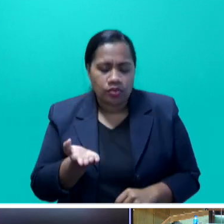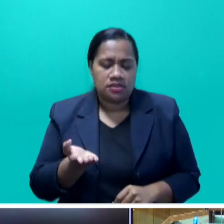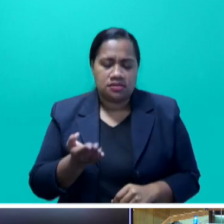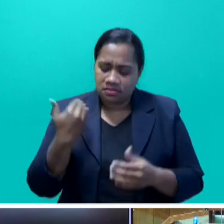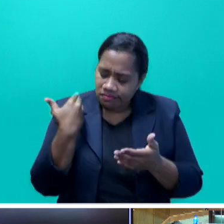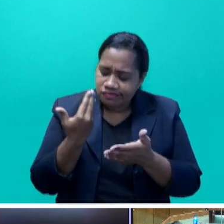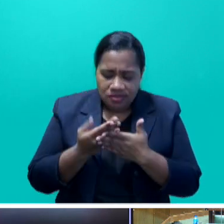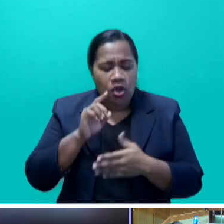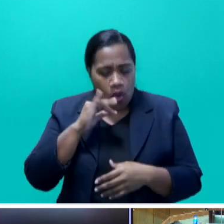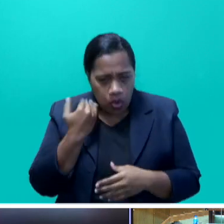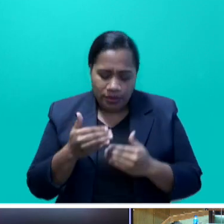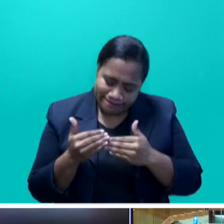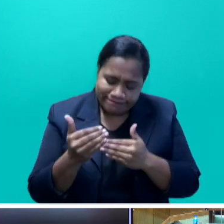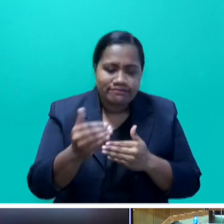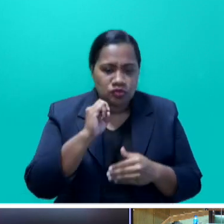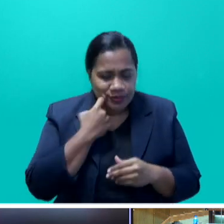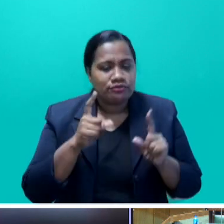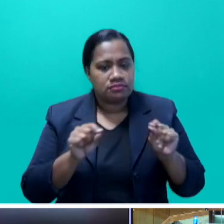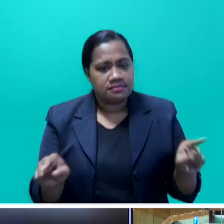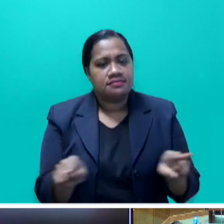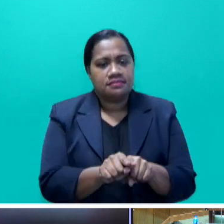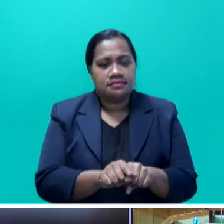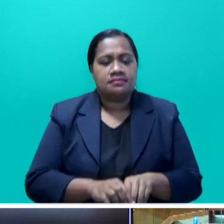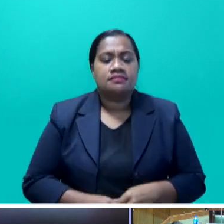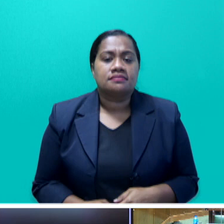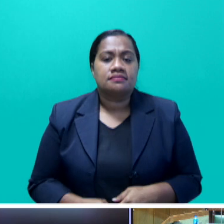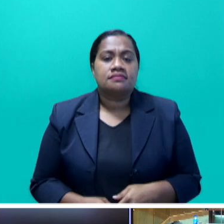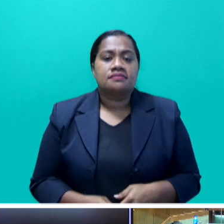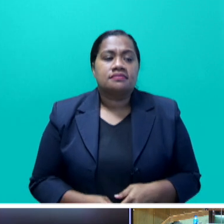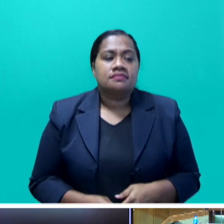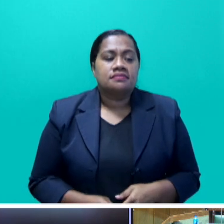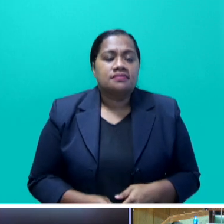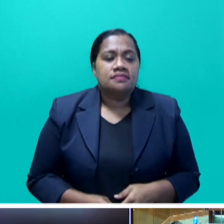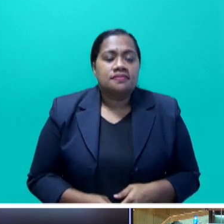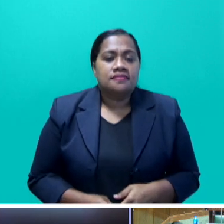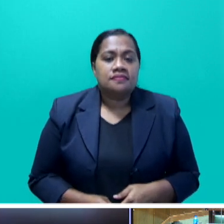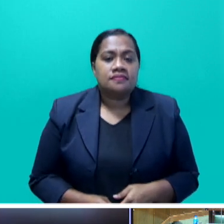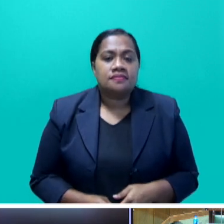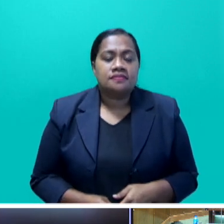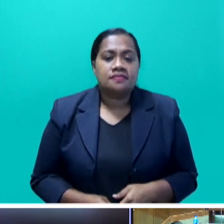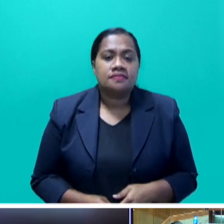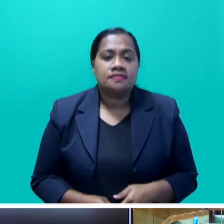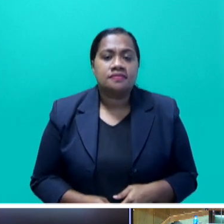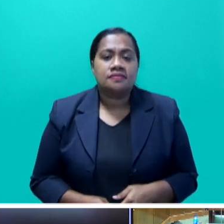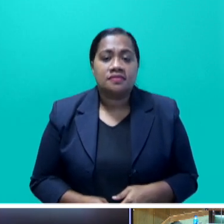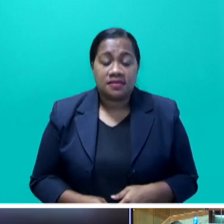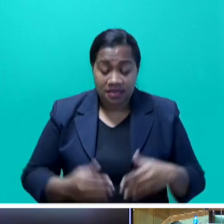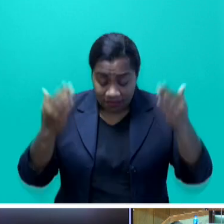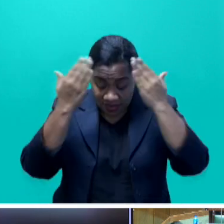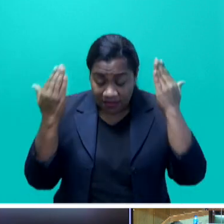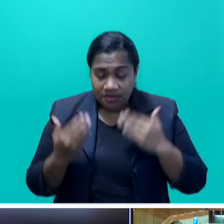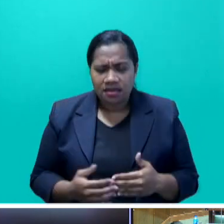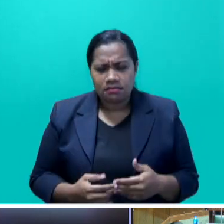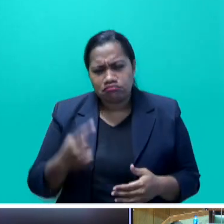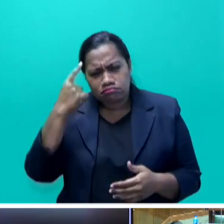thank them for delivering cane that is being crushed as we gather here today. Mr. Speaker, imagine if cane